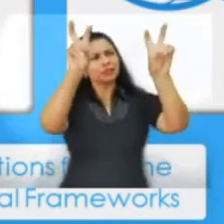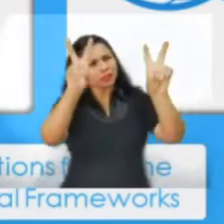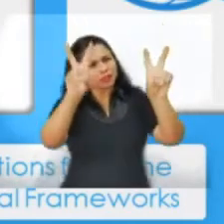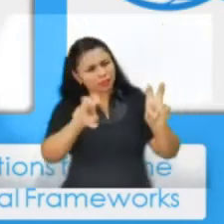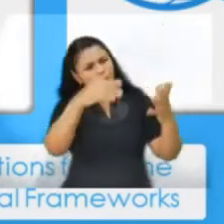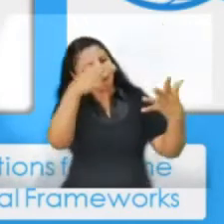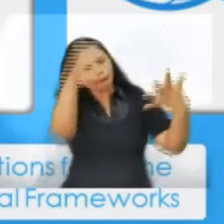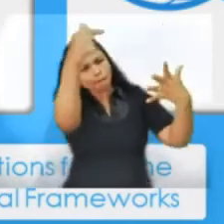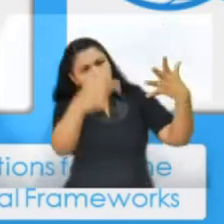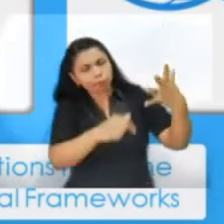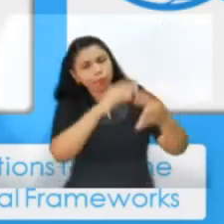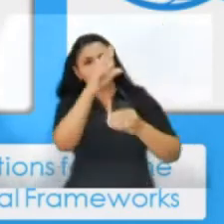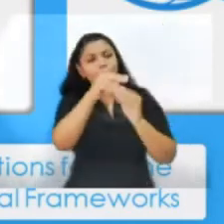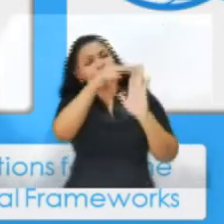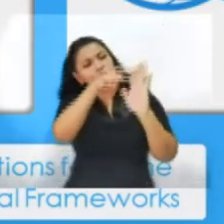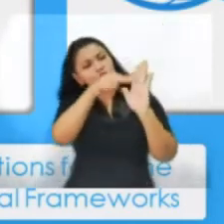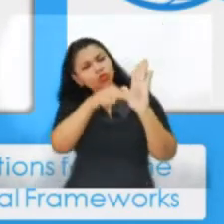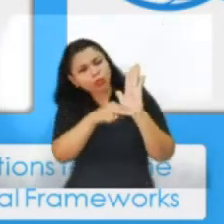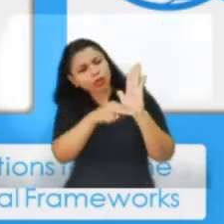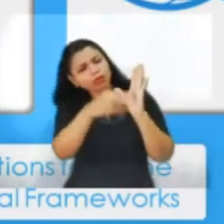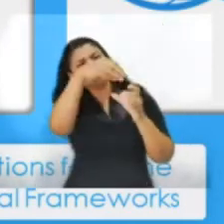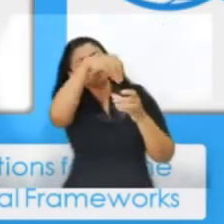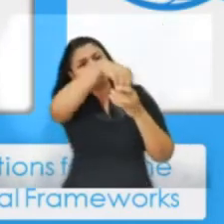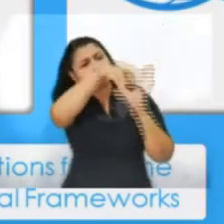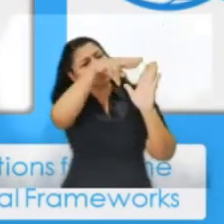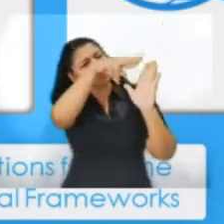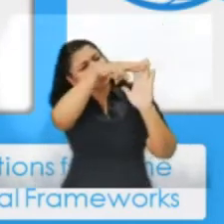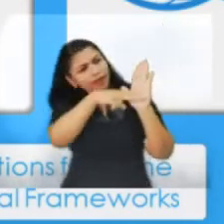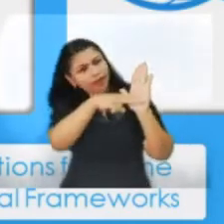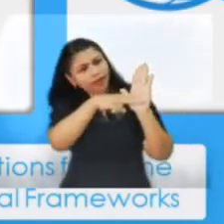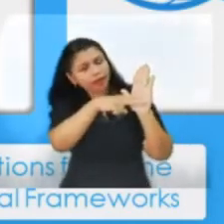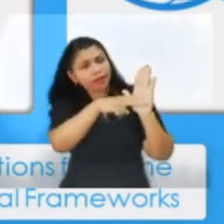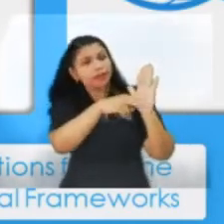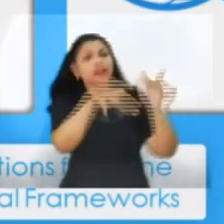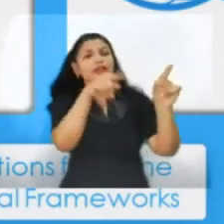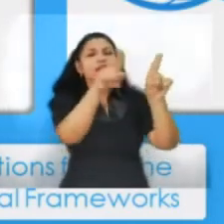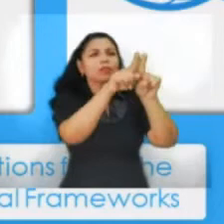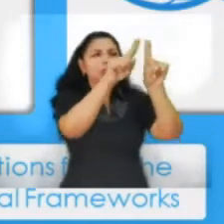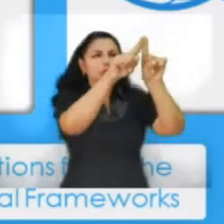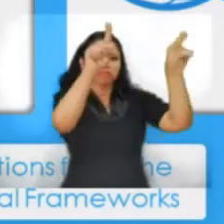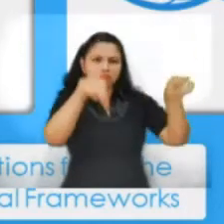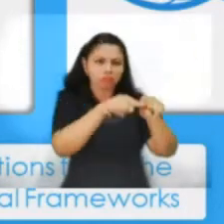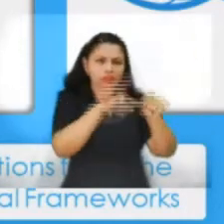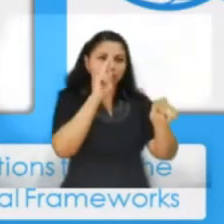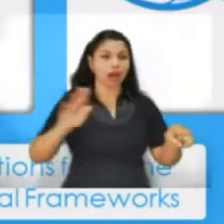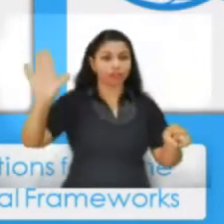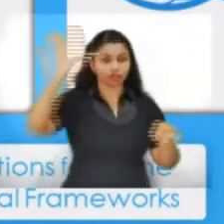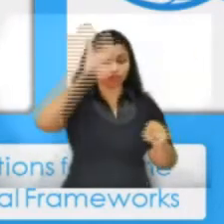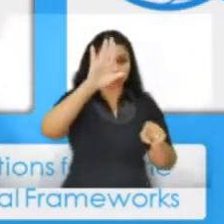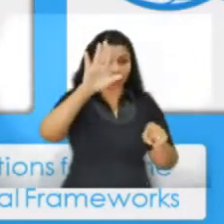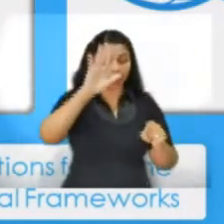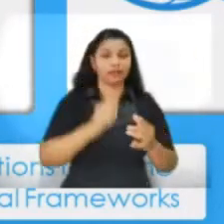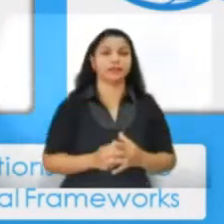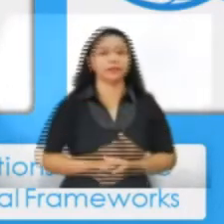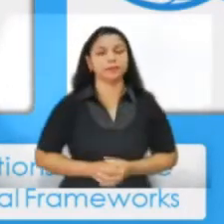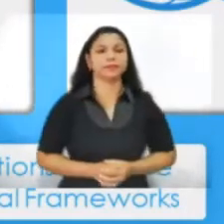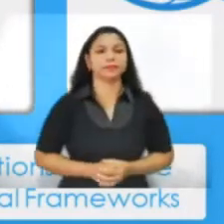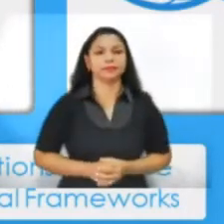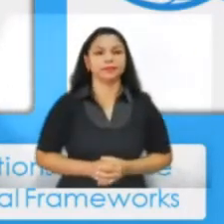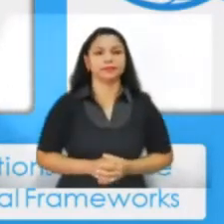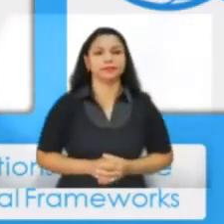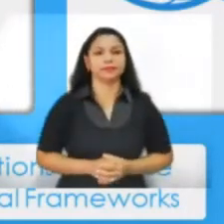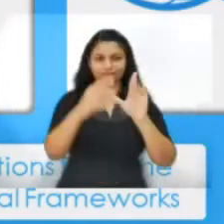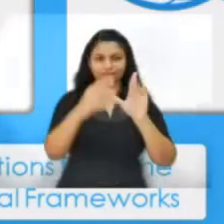inversely the norms actually feed the regional and world